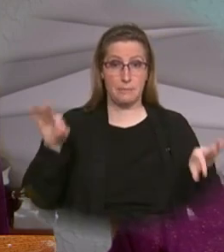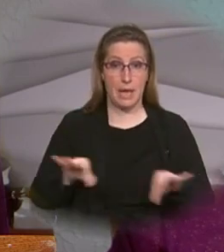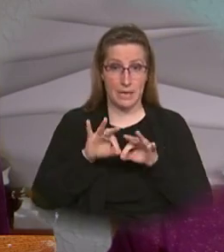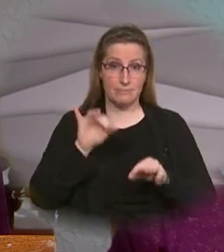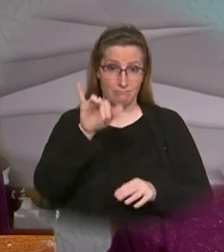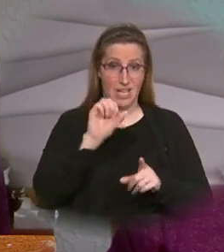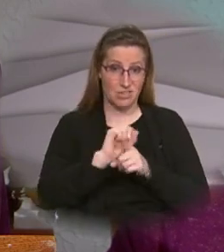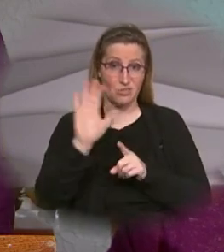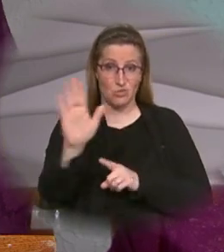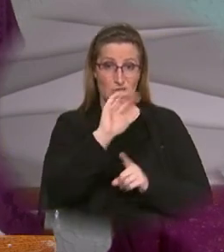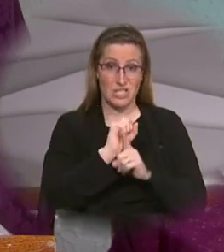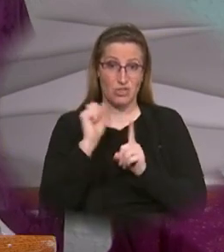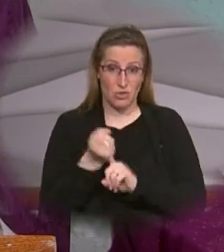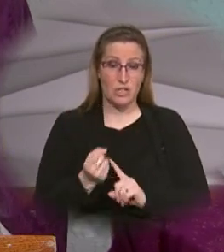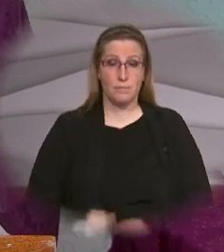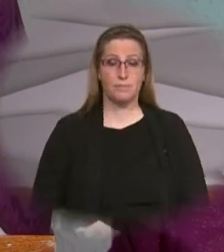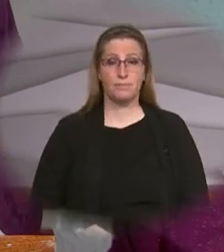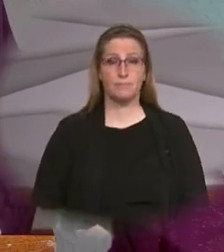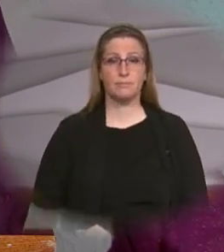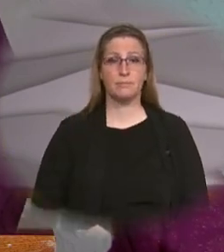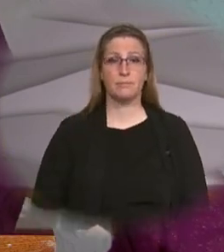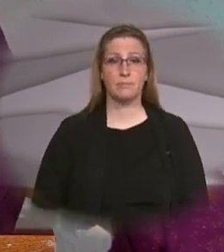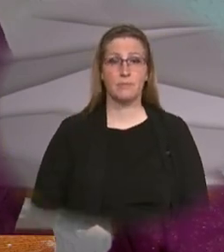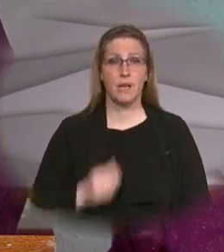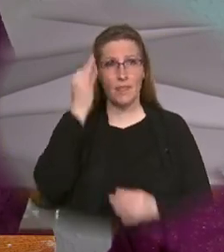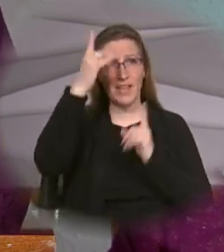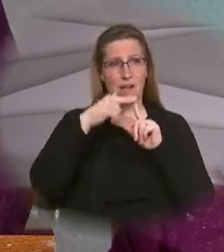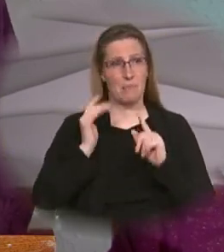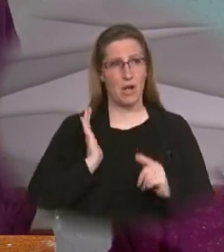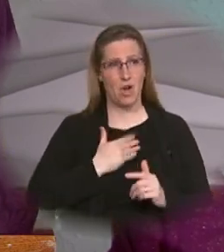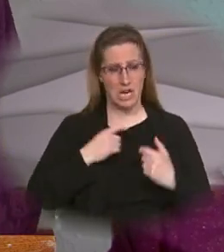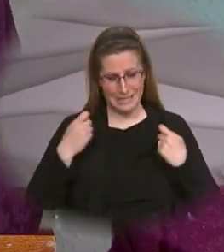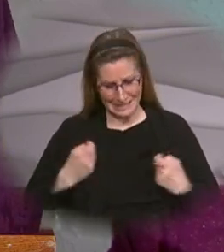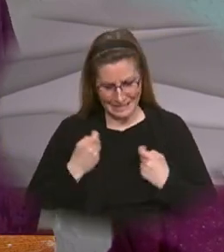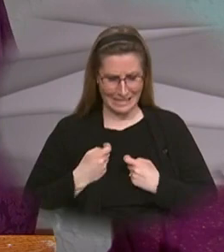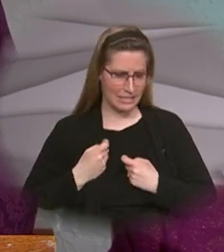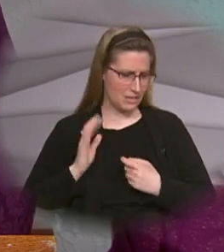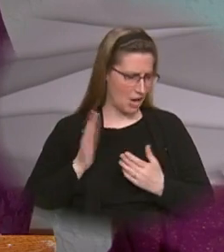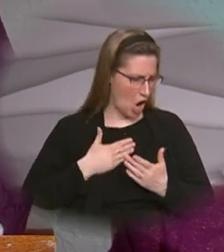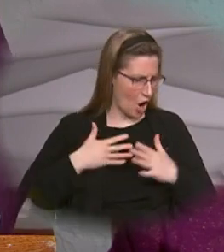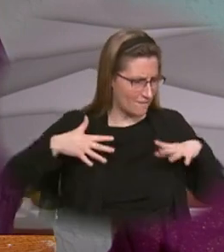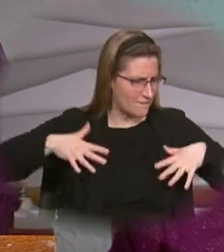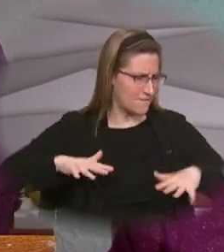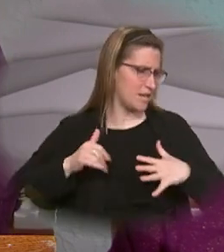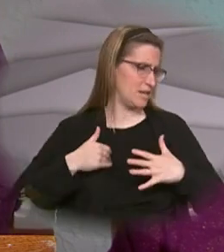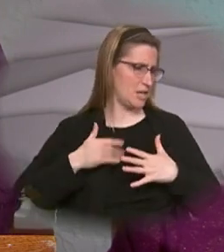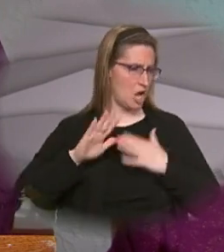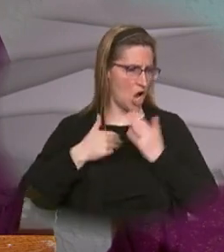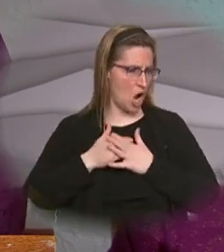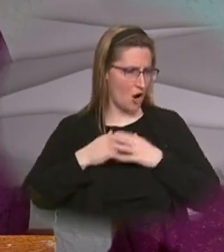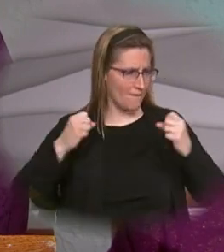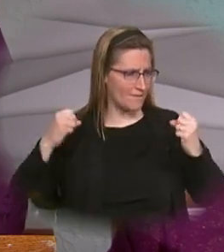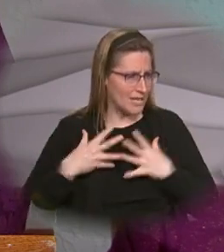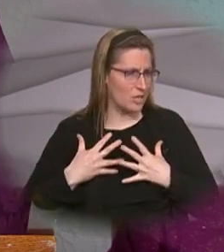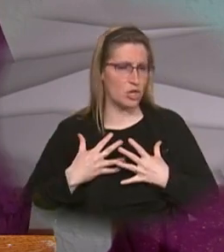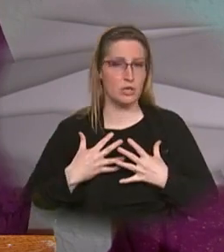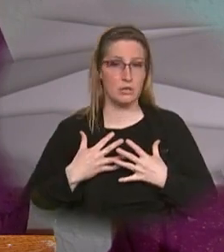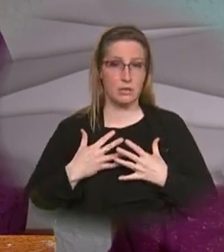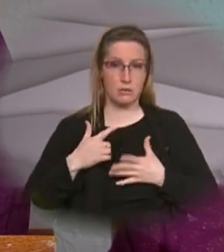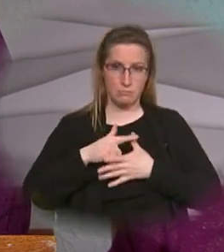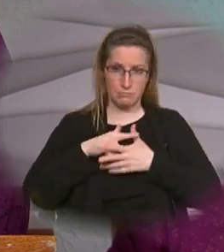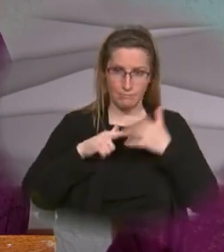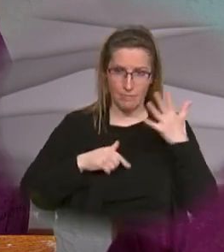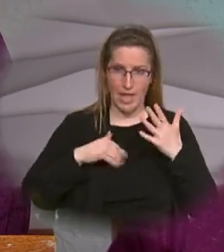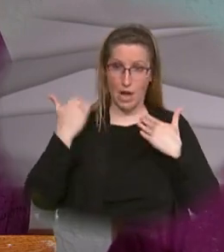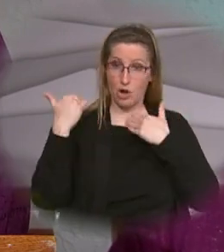situation we think of our sin or our fear or our anxiety all those tombs that perhaps constrict